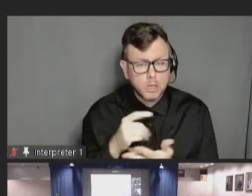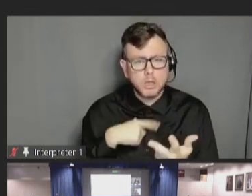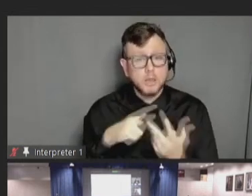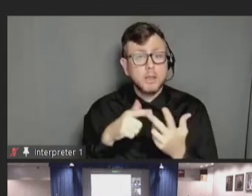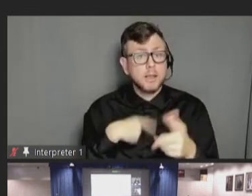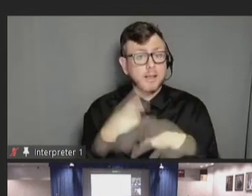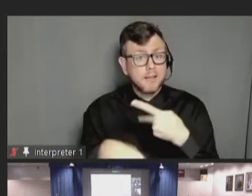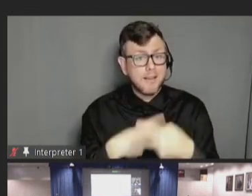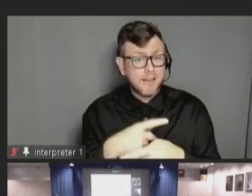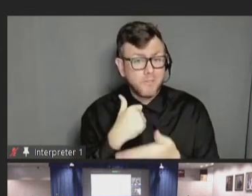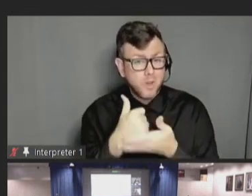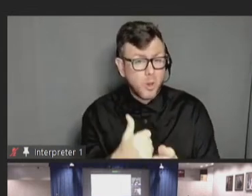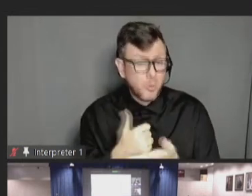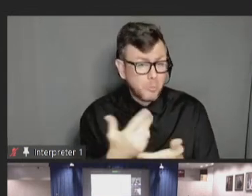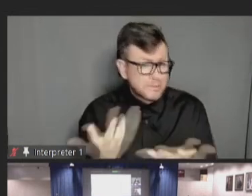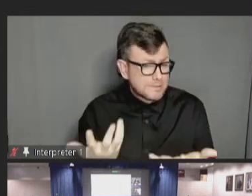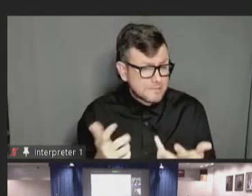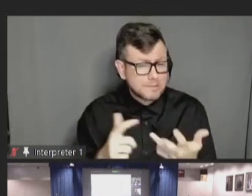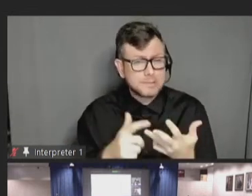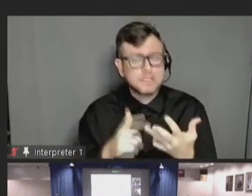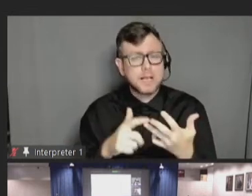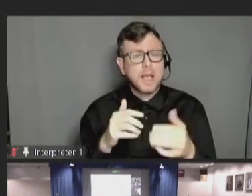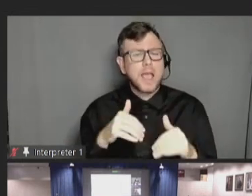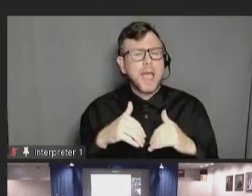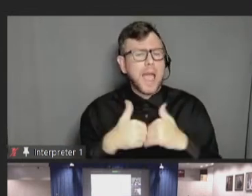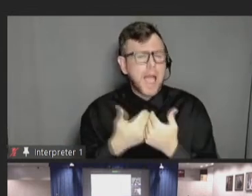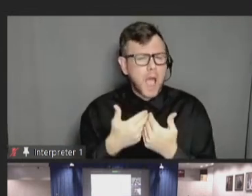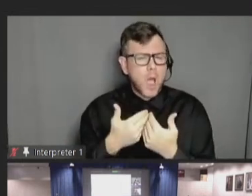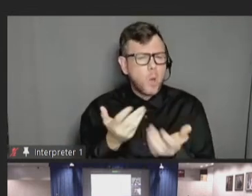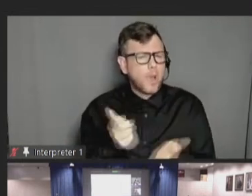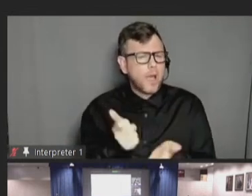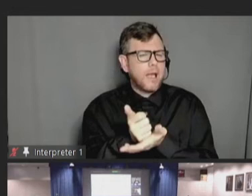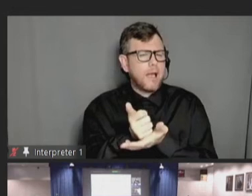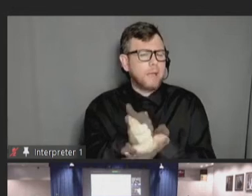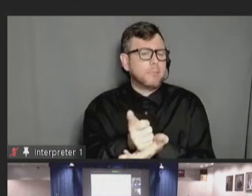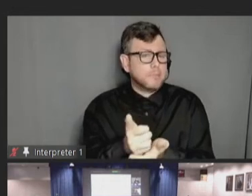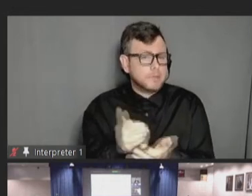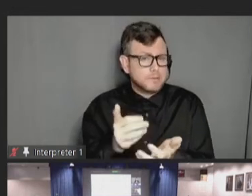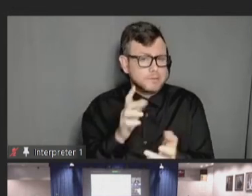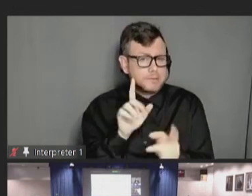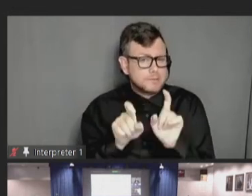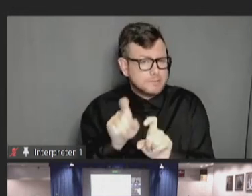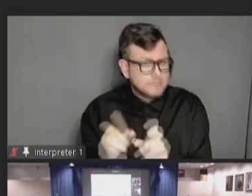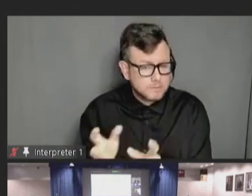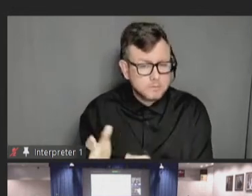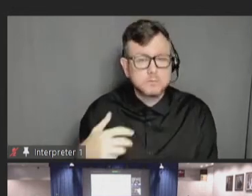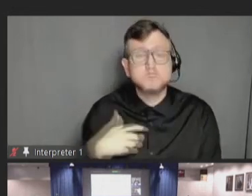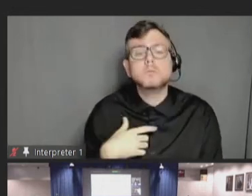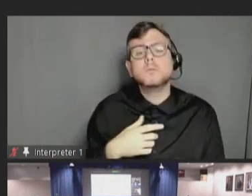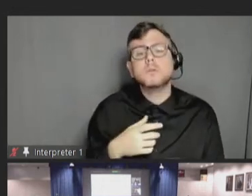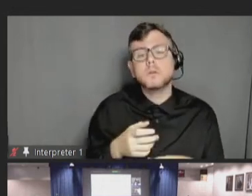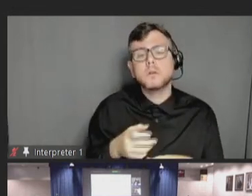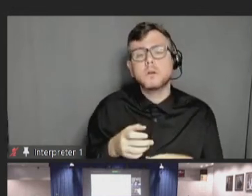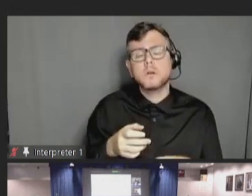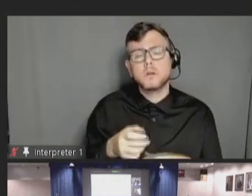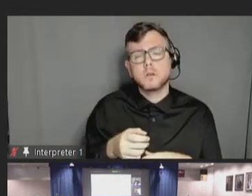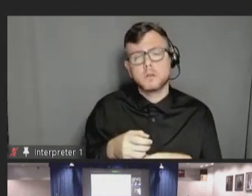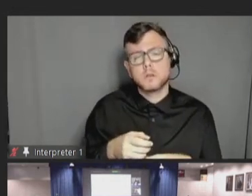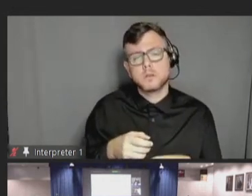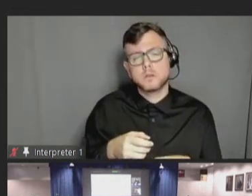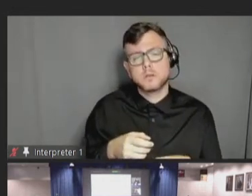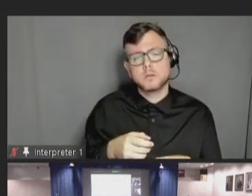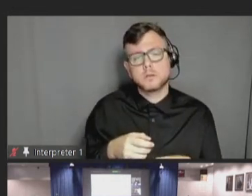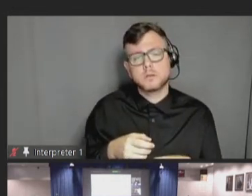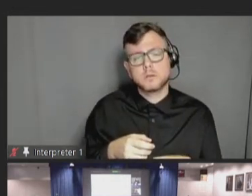can I ask for? And how do I ask for the help that I need? Another more detailed part of this website is that they actually